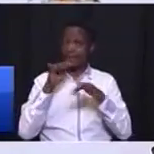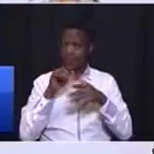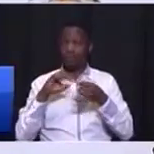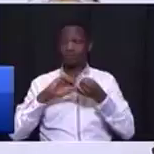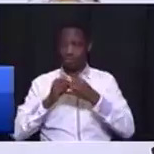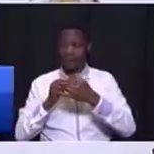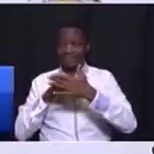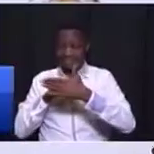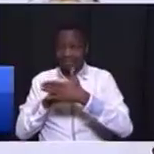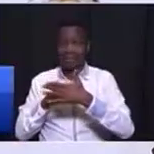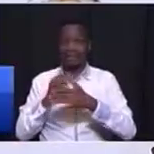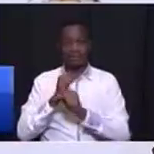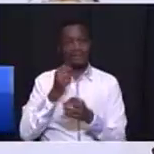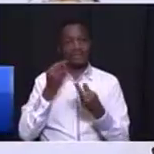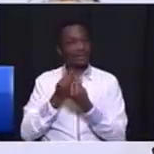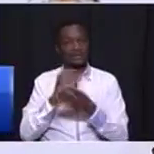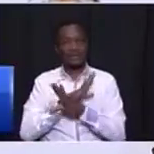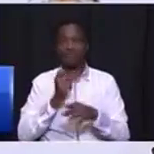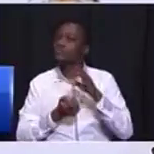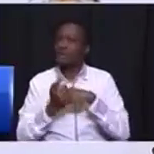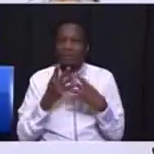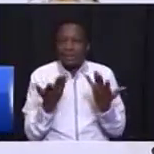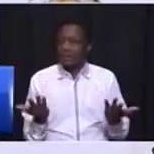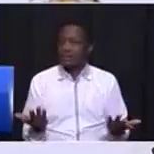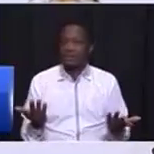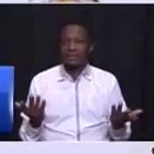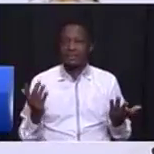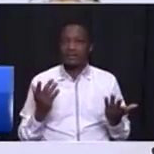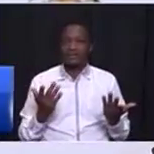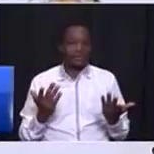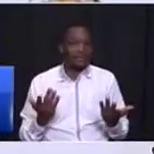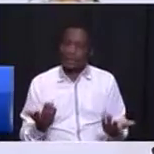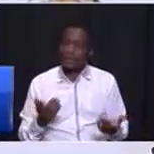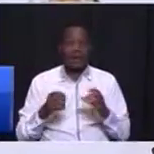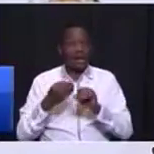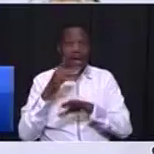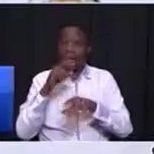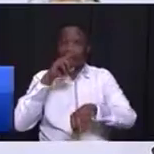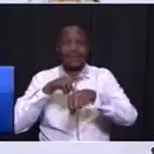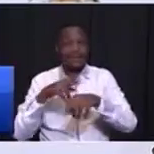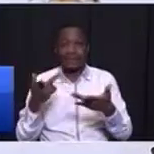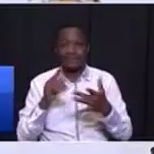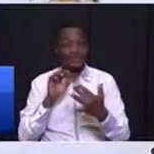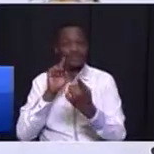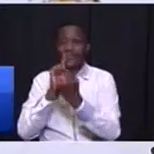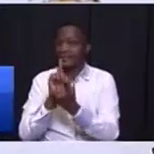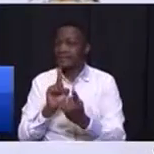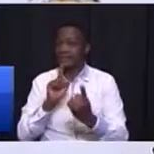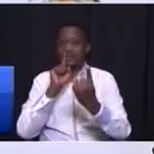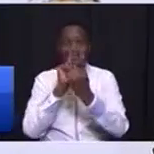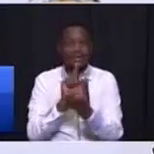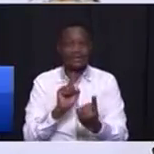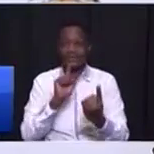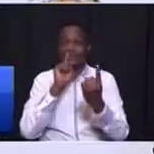sometimes they don't happen fast enough at other times you meet and meet and meet and